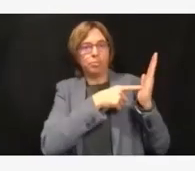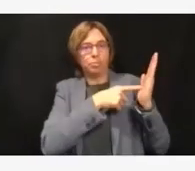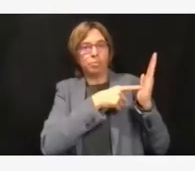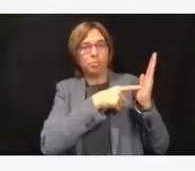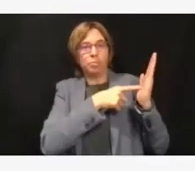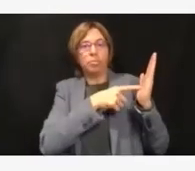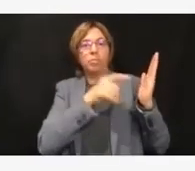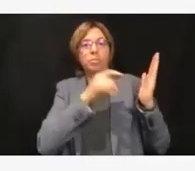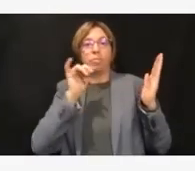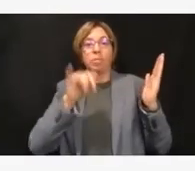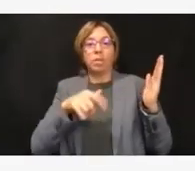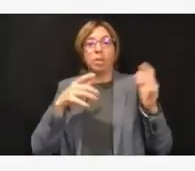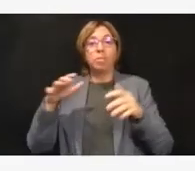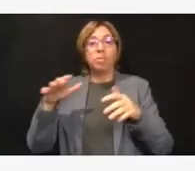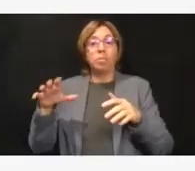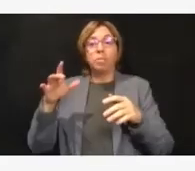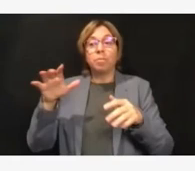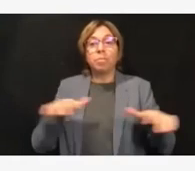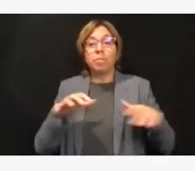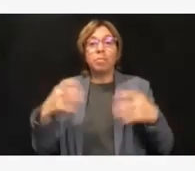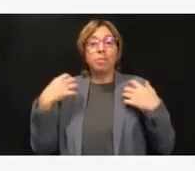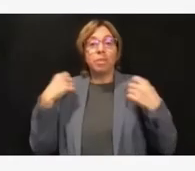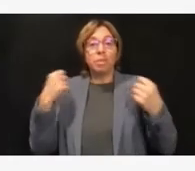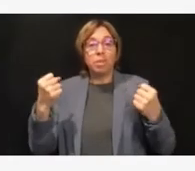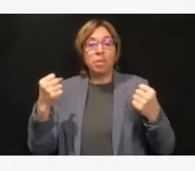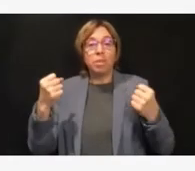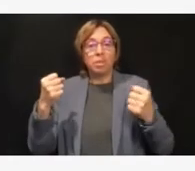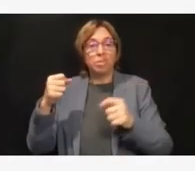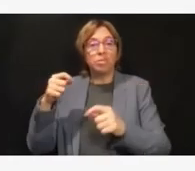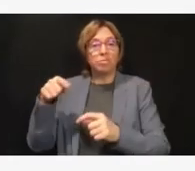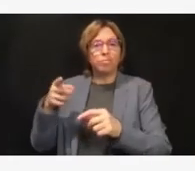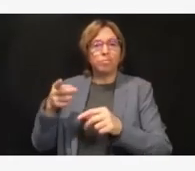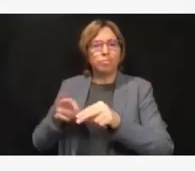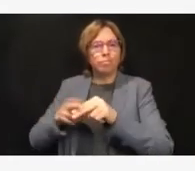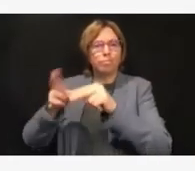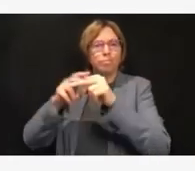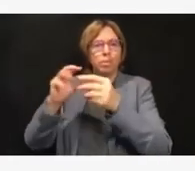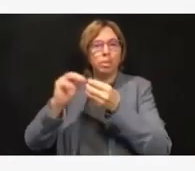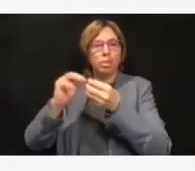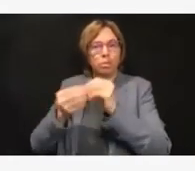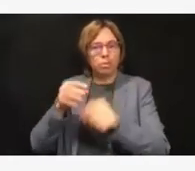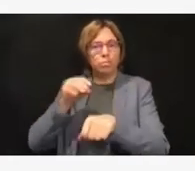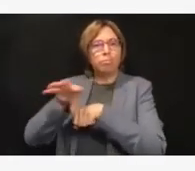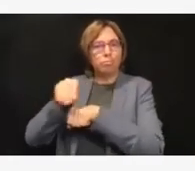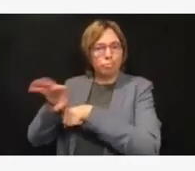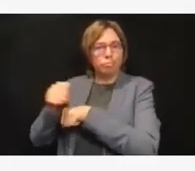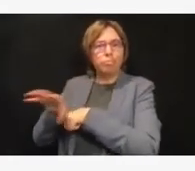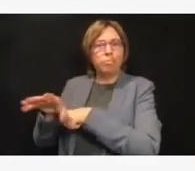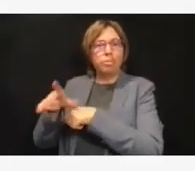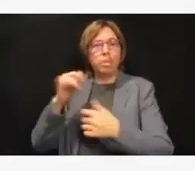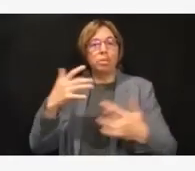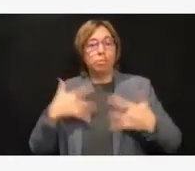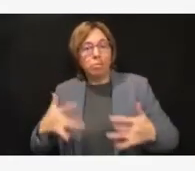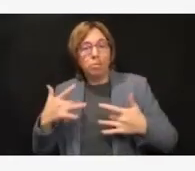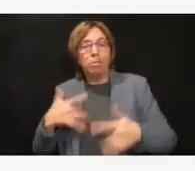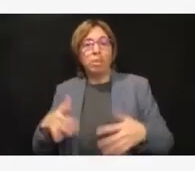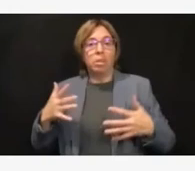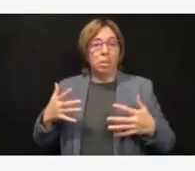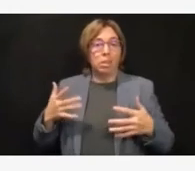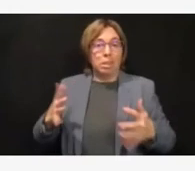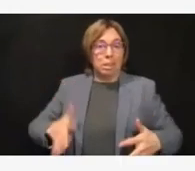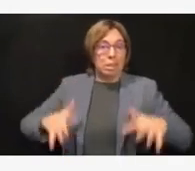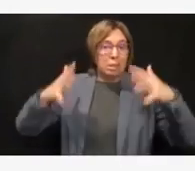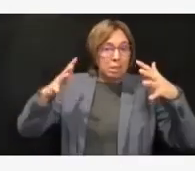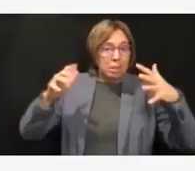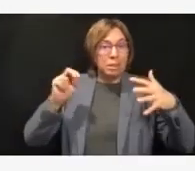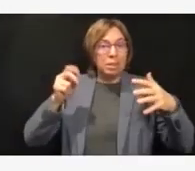discharge summaries, so depression, anxiety. you know, some of that may have been that those conditions weren't managed well. Some of those